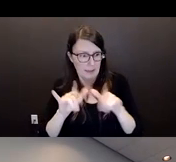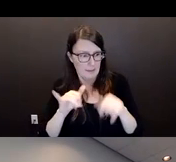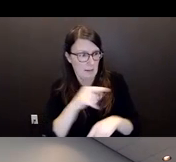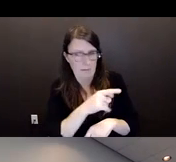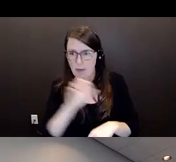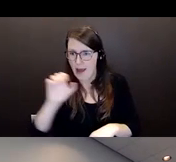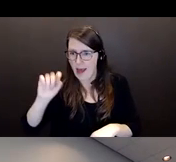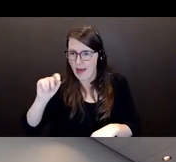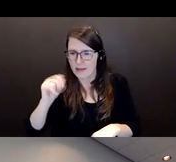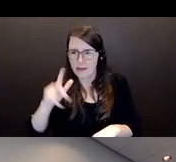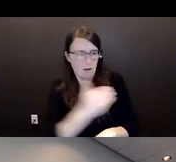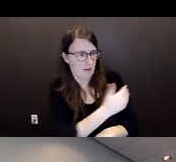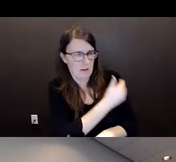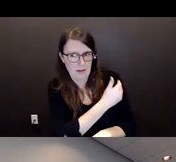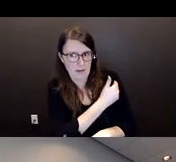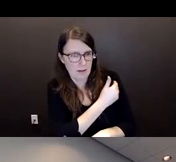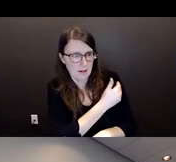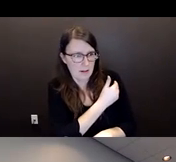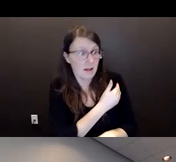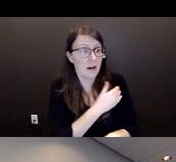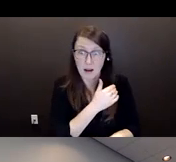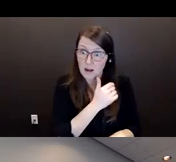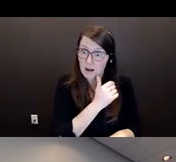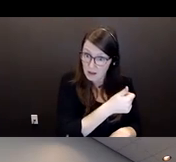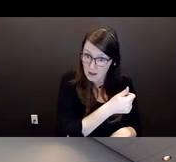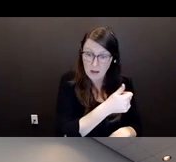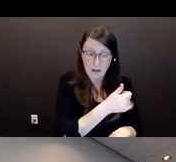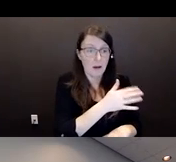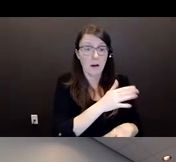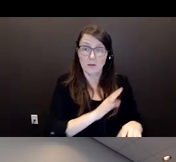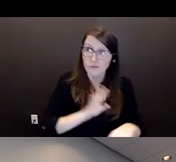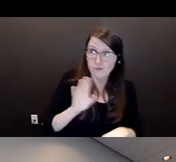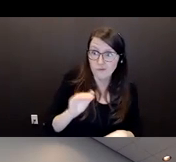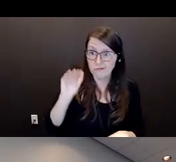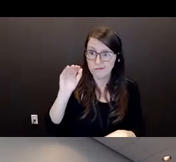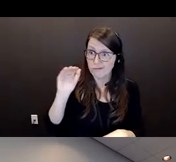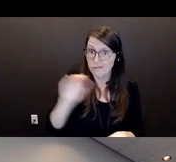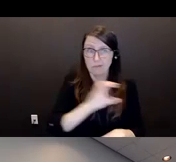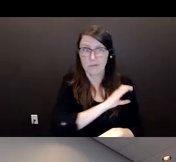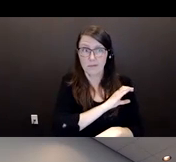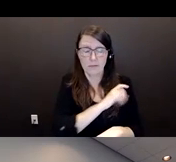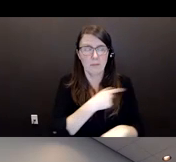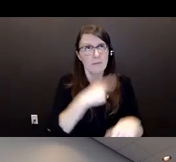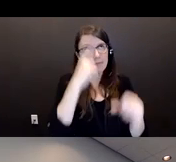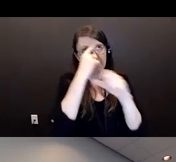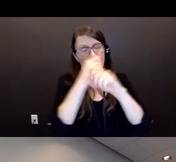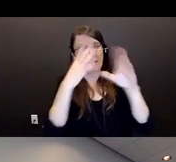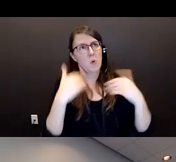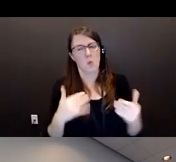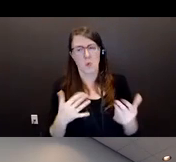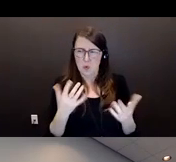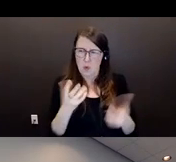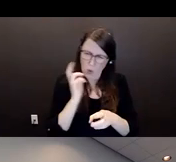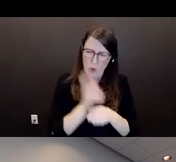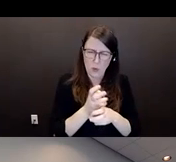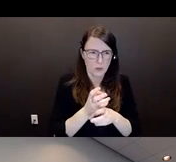And for Ethel to come forward was probably extremely challenging for her. She had